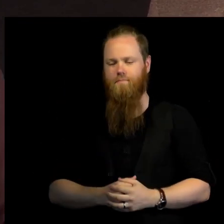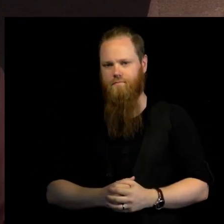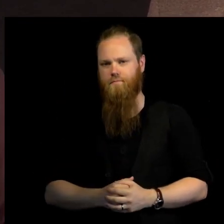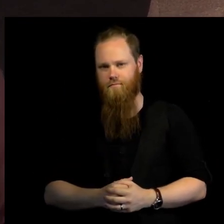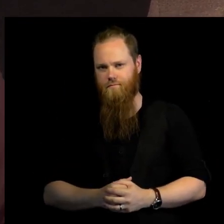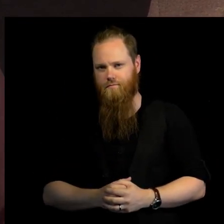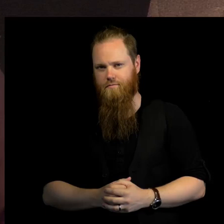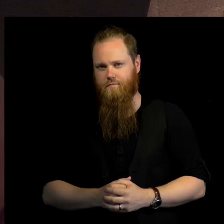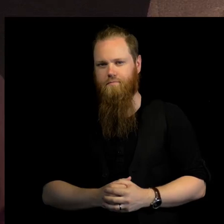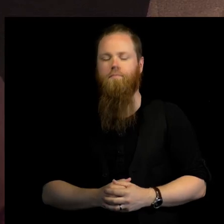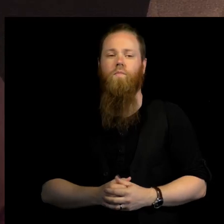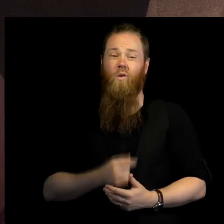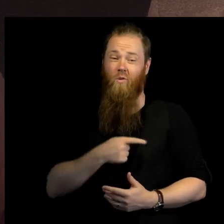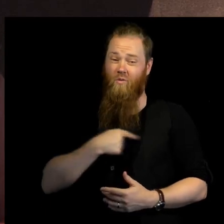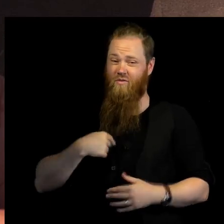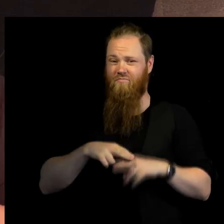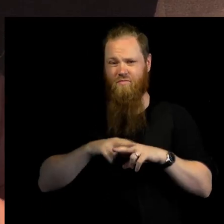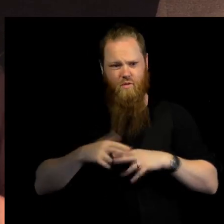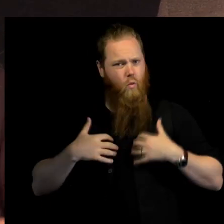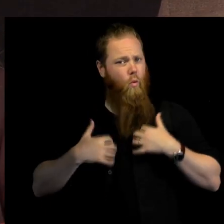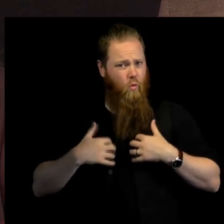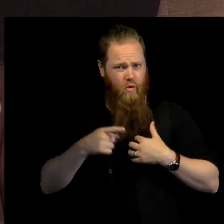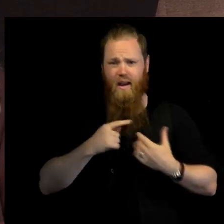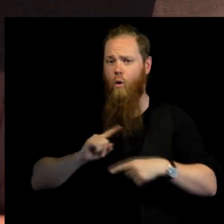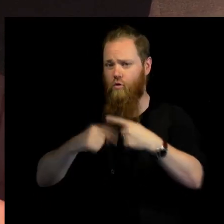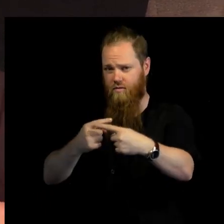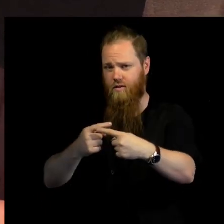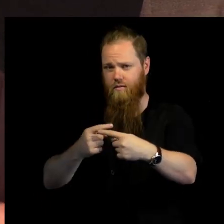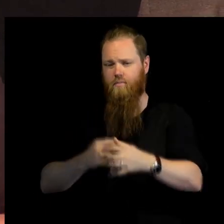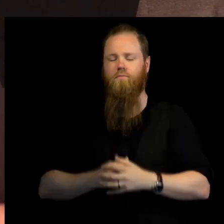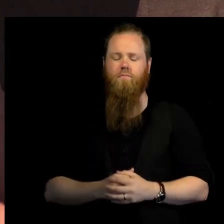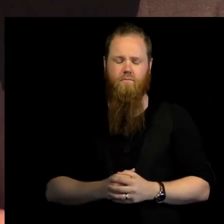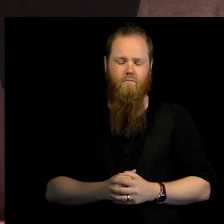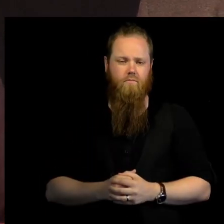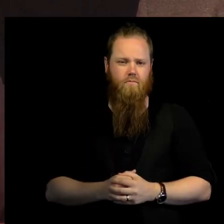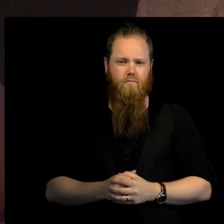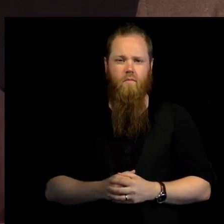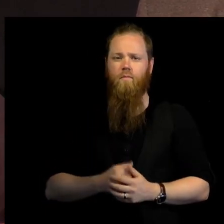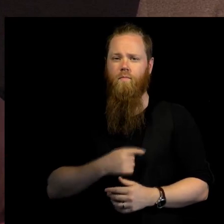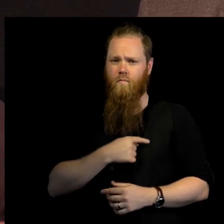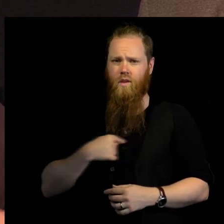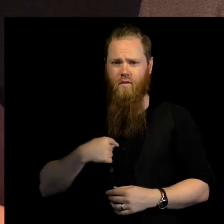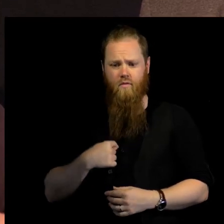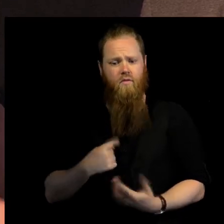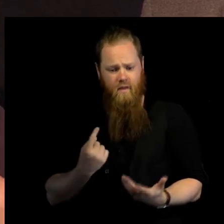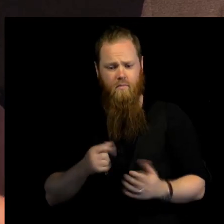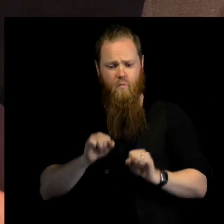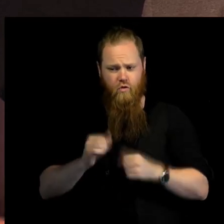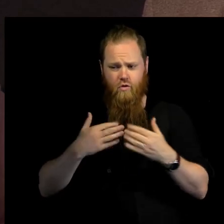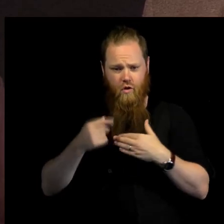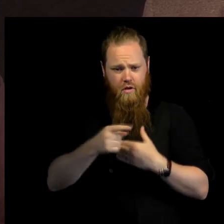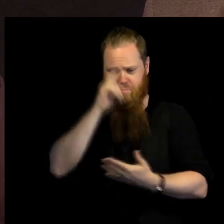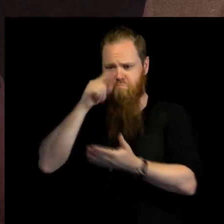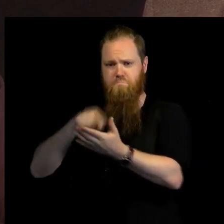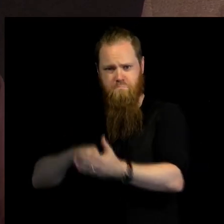And this is, of course, really worrying, because this is the whole sort of, this is what we have to make sure that we